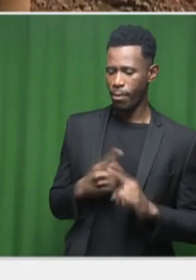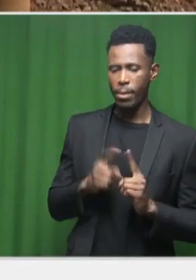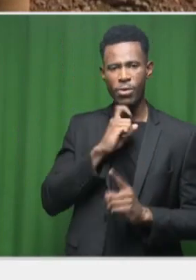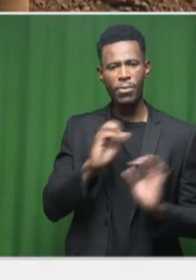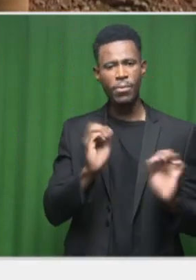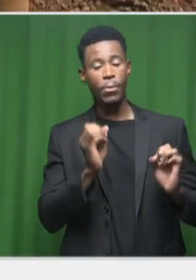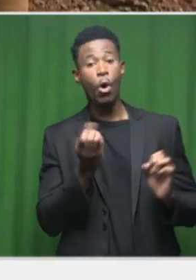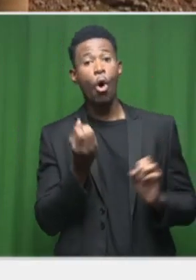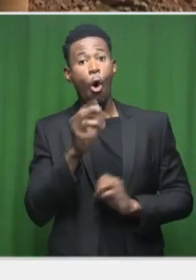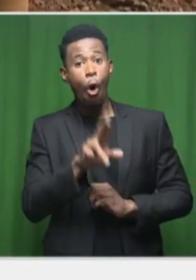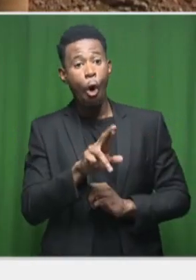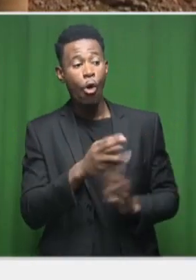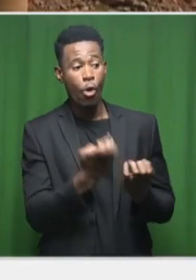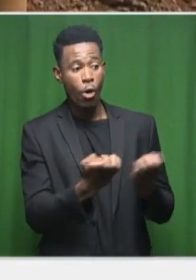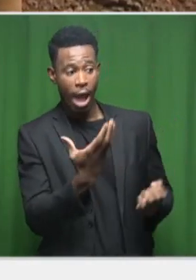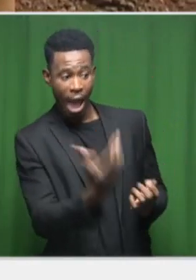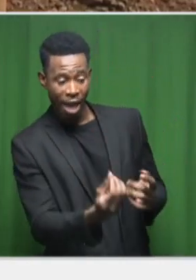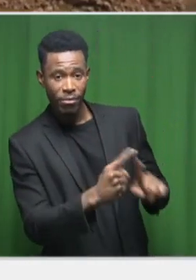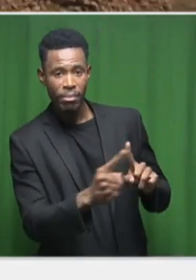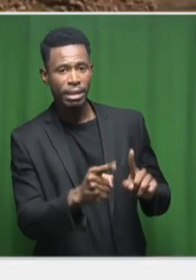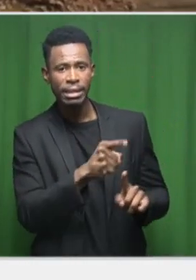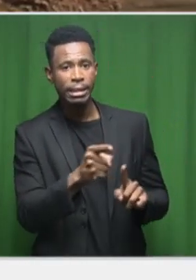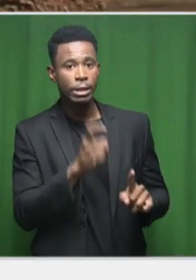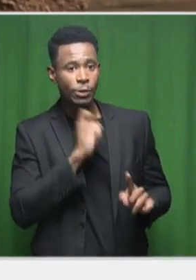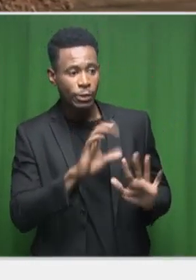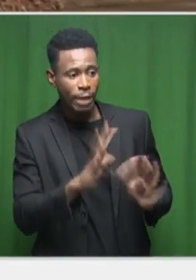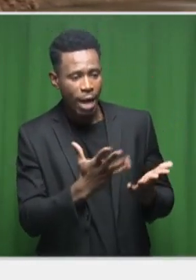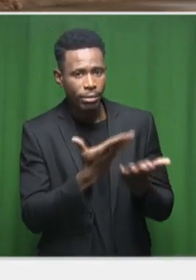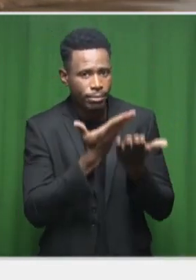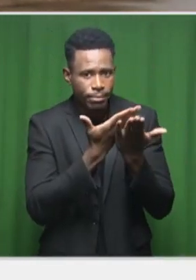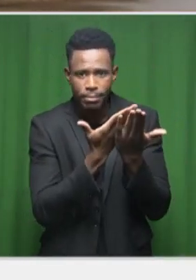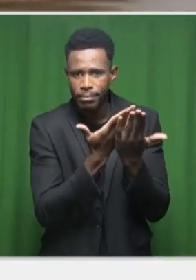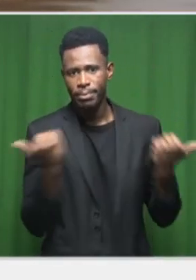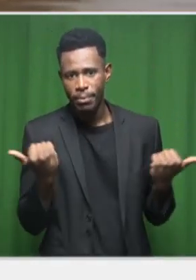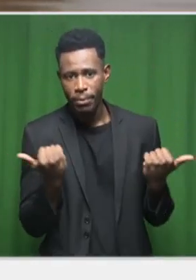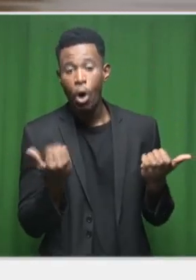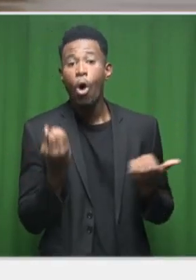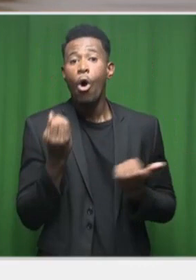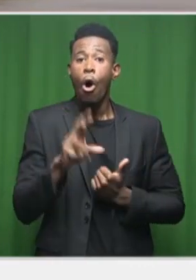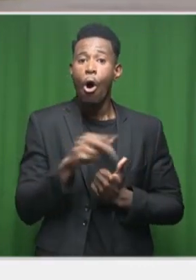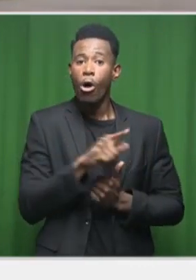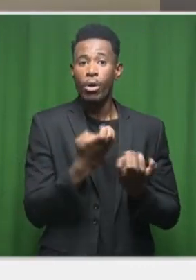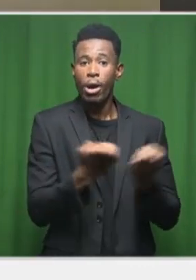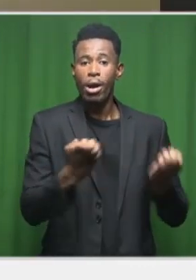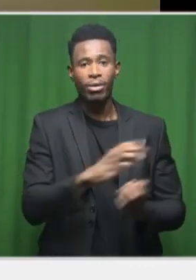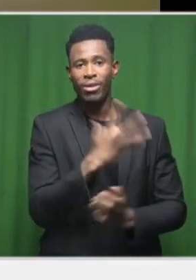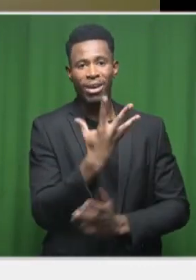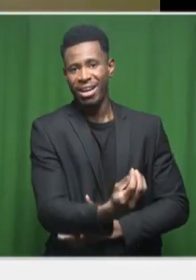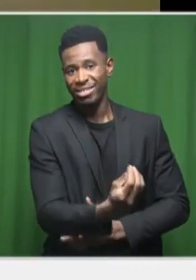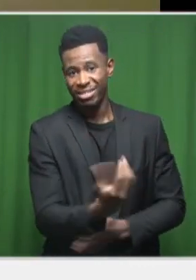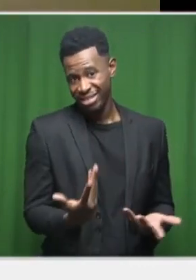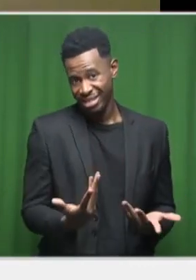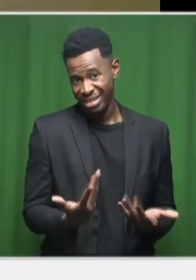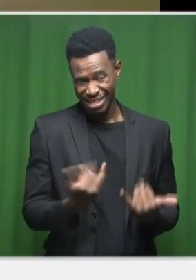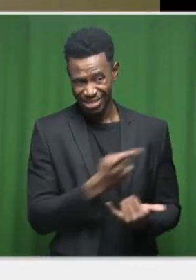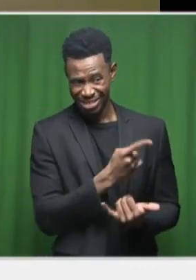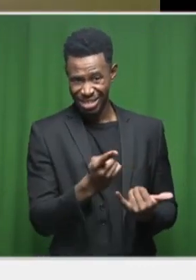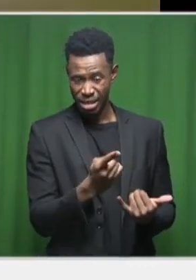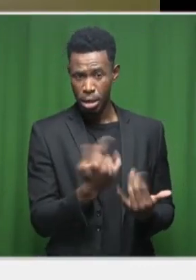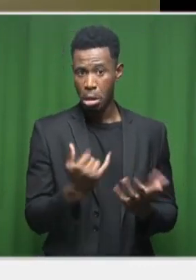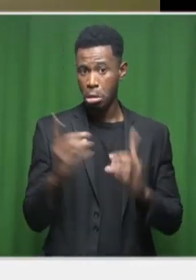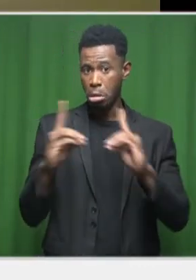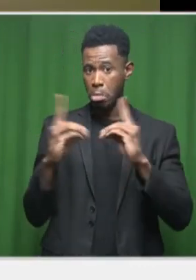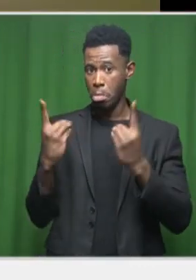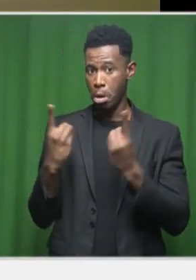just don't have the equipment. Now, is that the Department of Water and Sanitation's role to